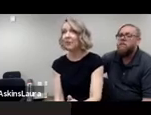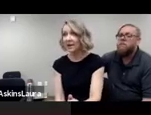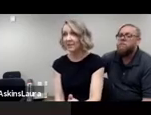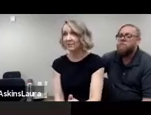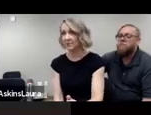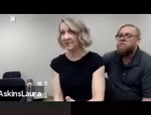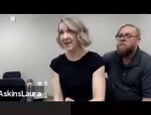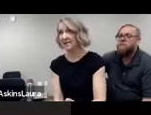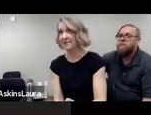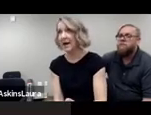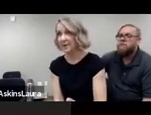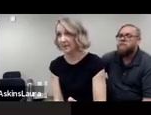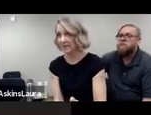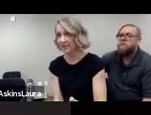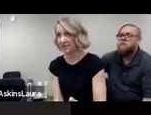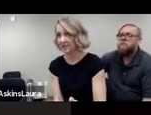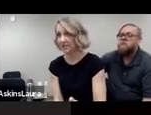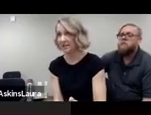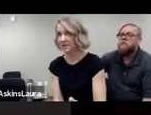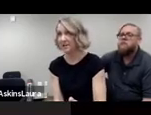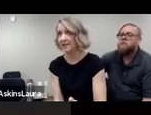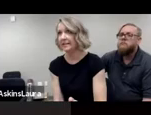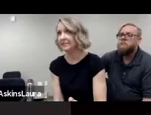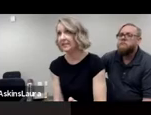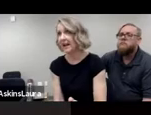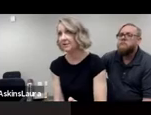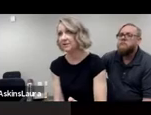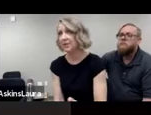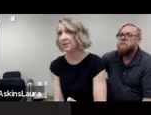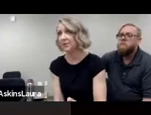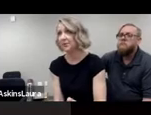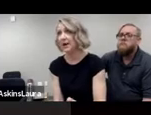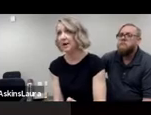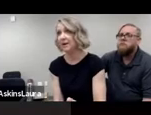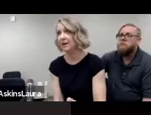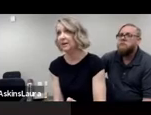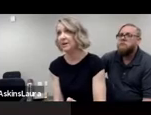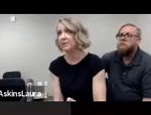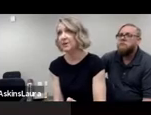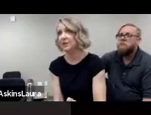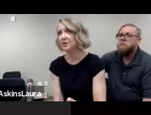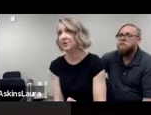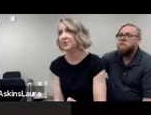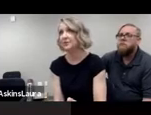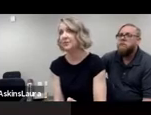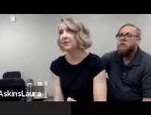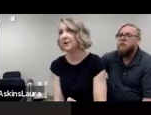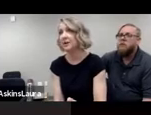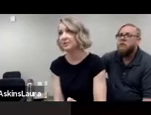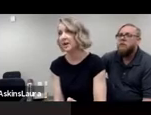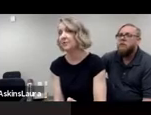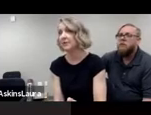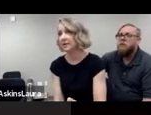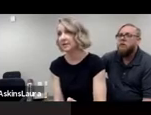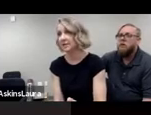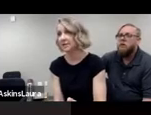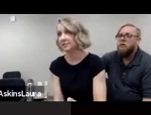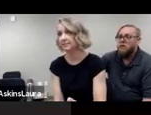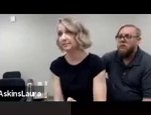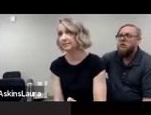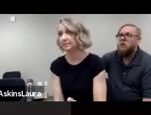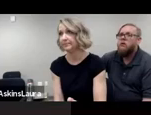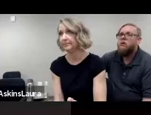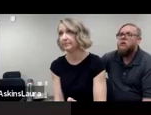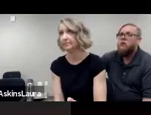And 43% of that population live in a household where language is used from another country other than